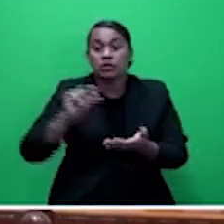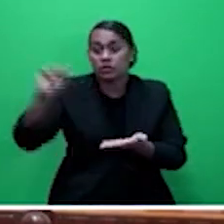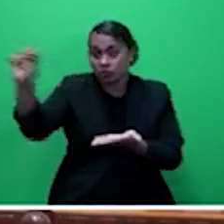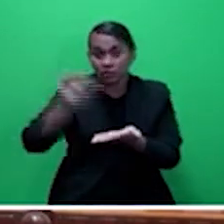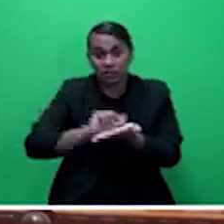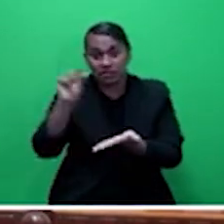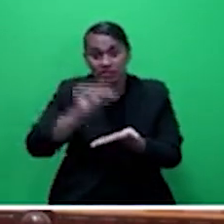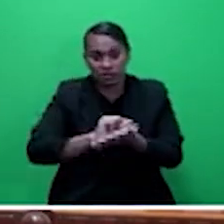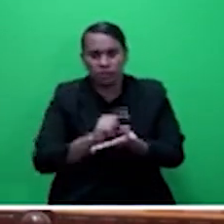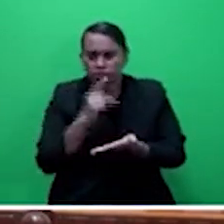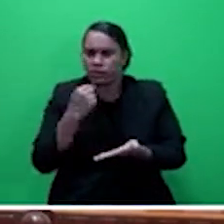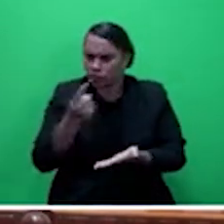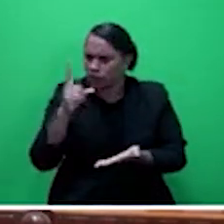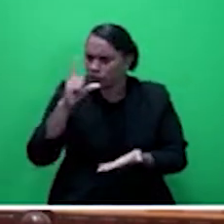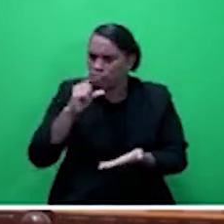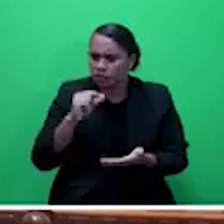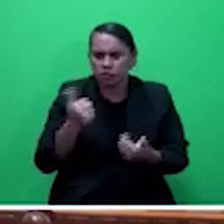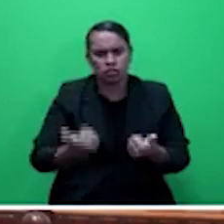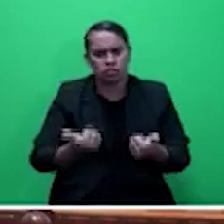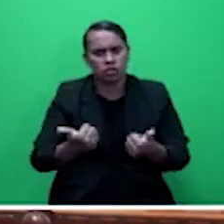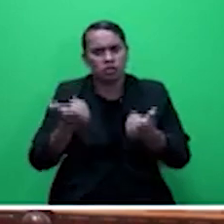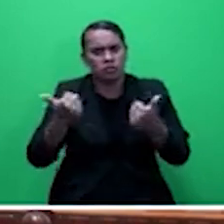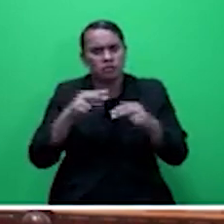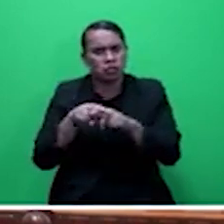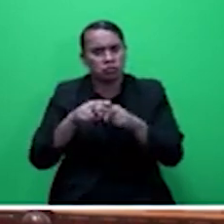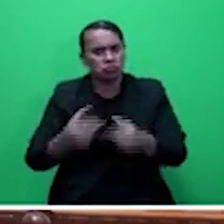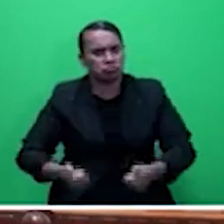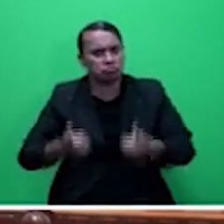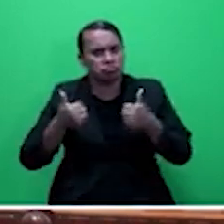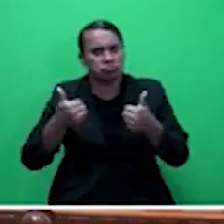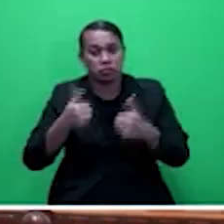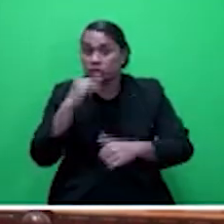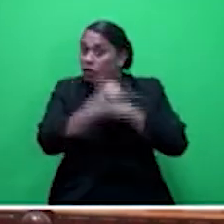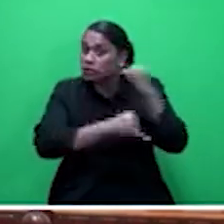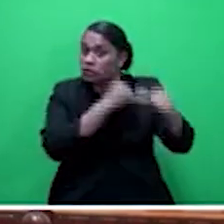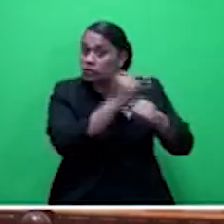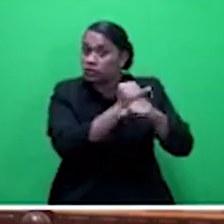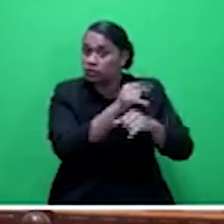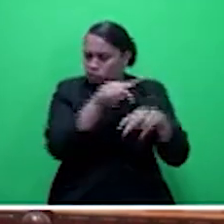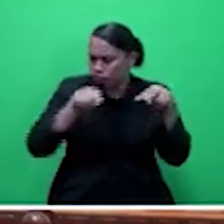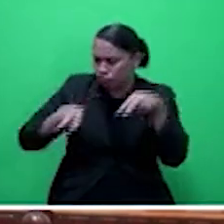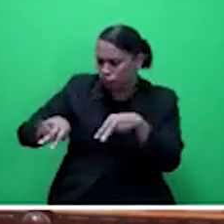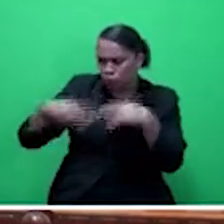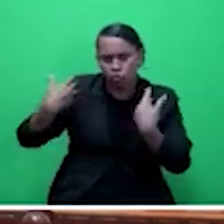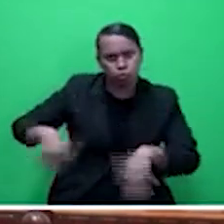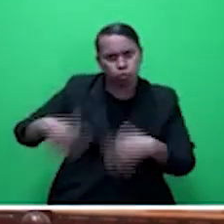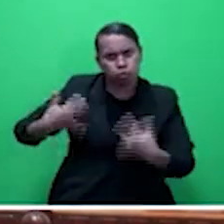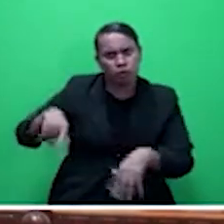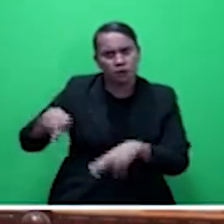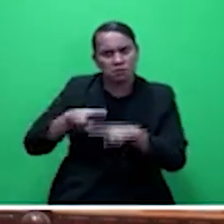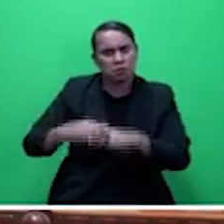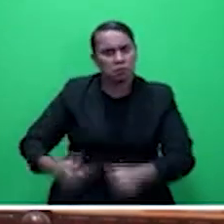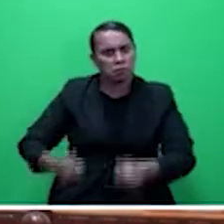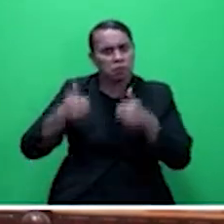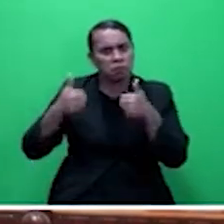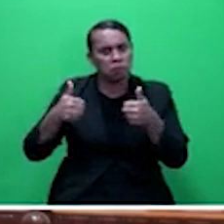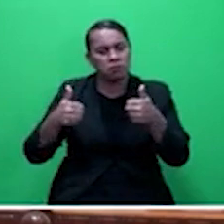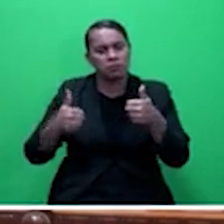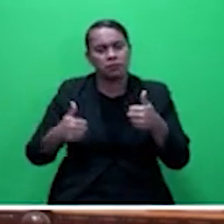to at this time. But according to the underwriters, according to the